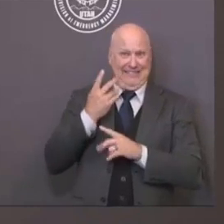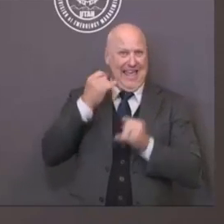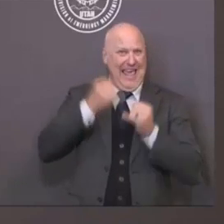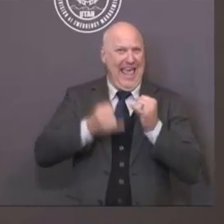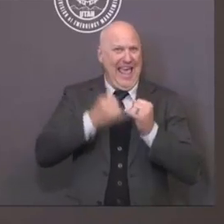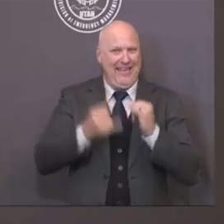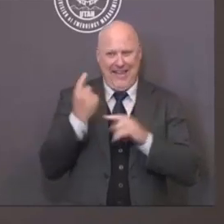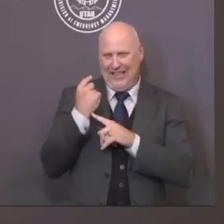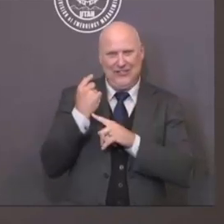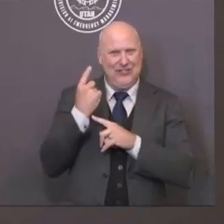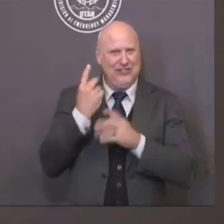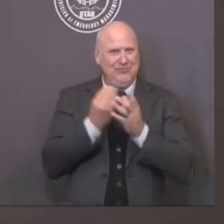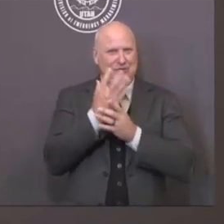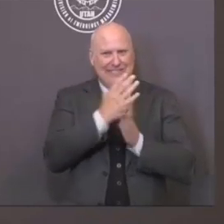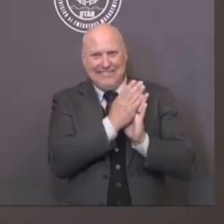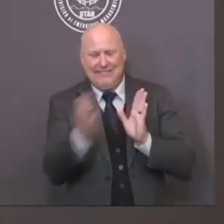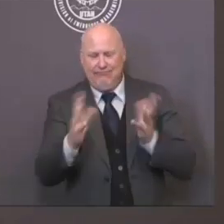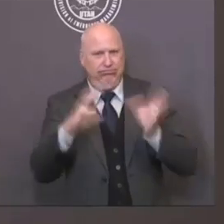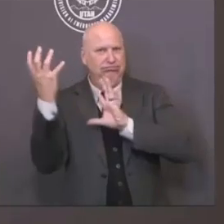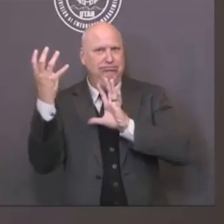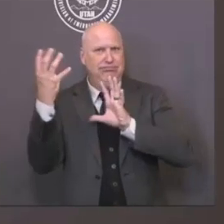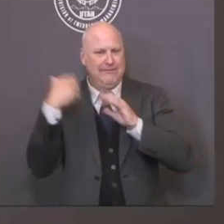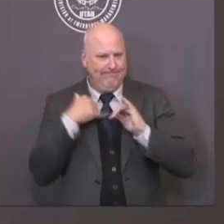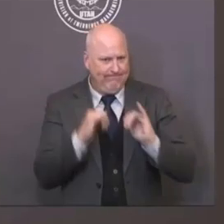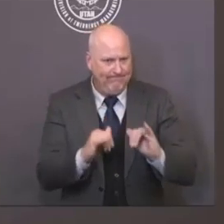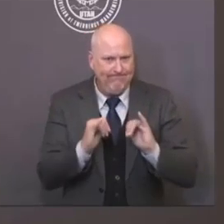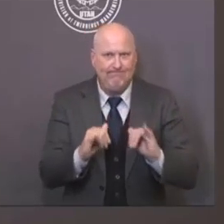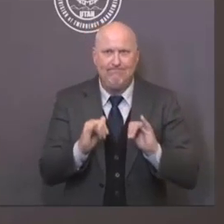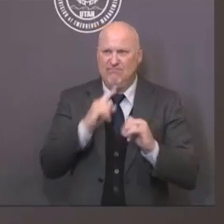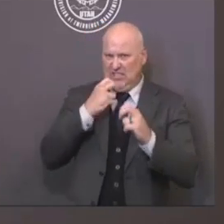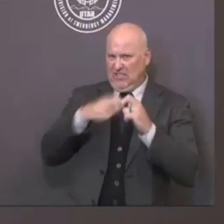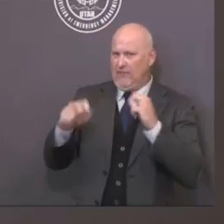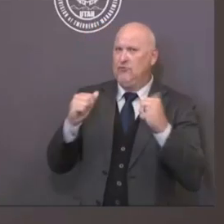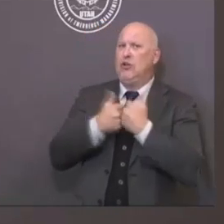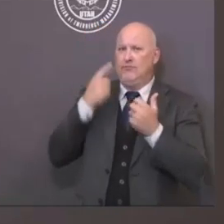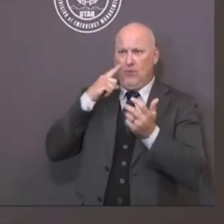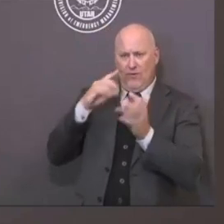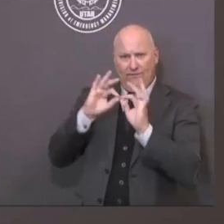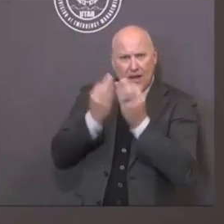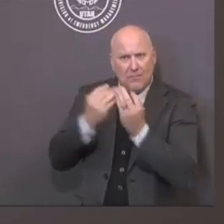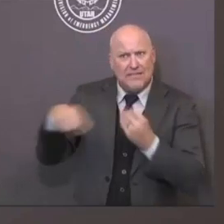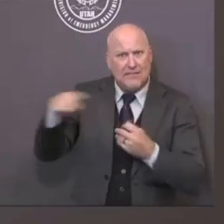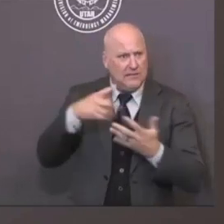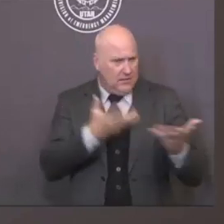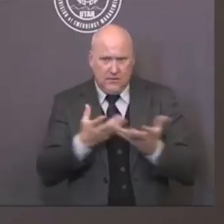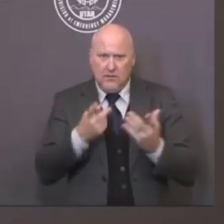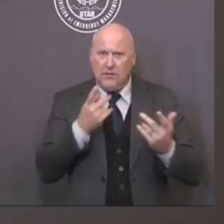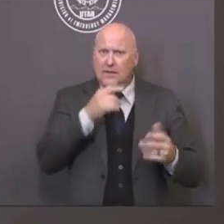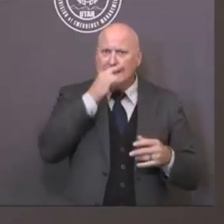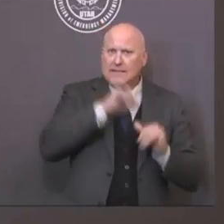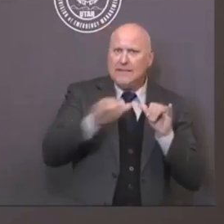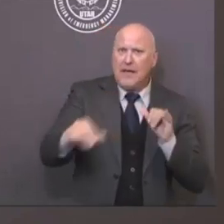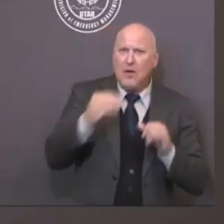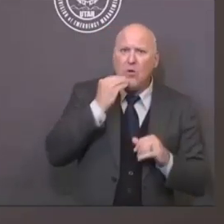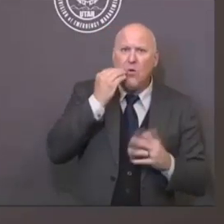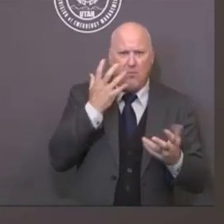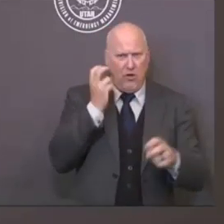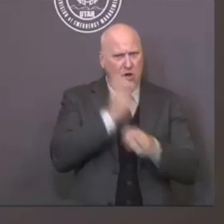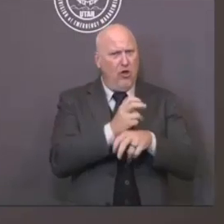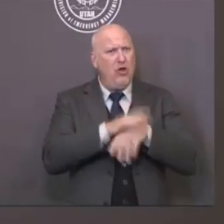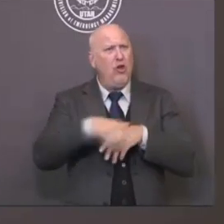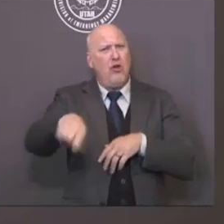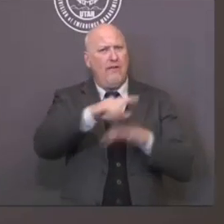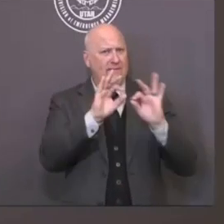and individuals, and so we certainly want to make sure we do whatever is necessary to make sure they have a safe environment to go back to school and to learn.